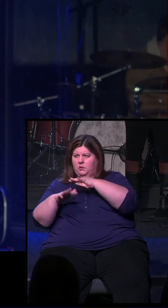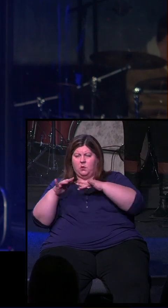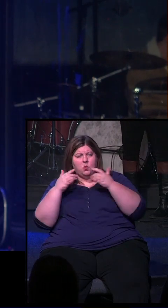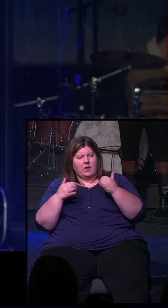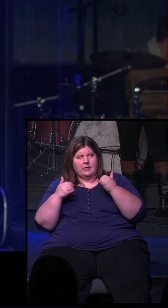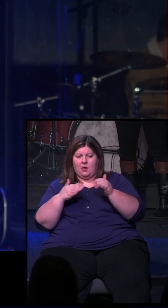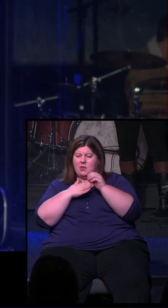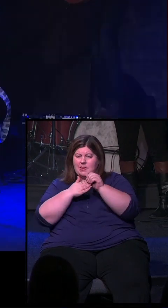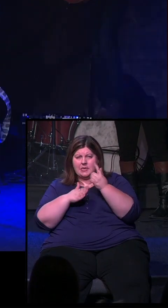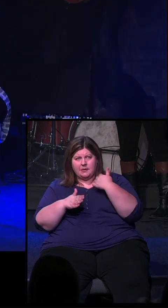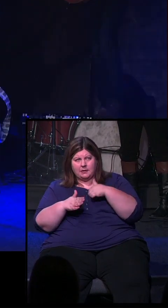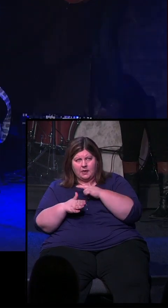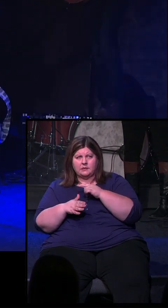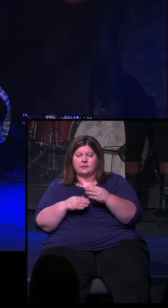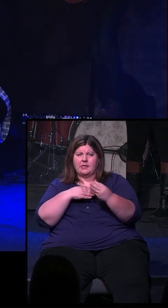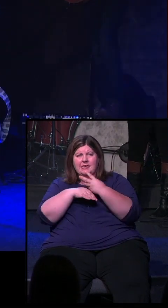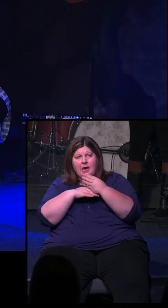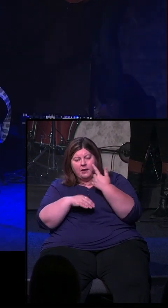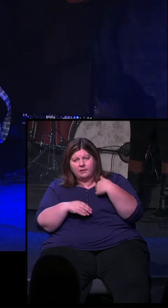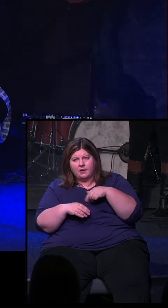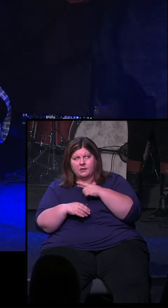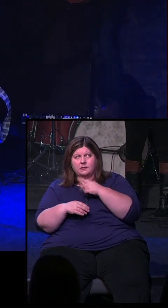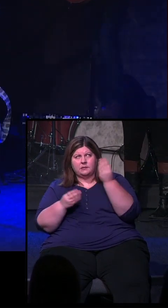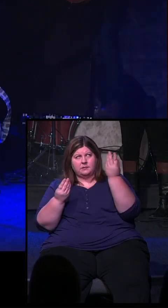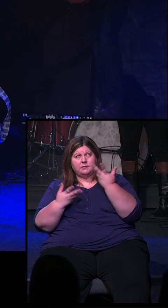guide us. We want you to speak to us.